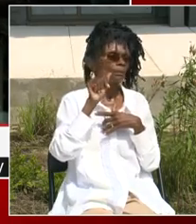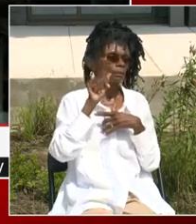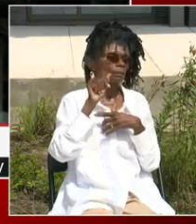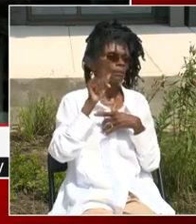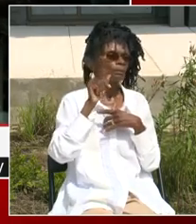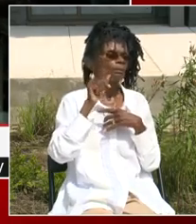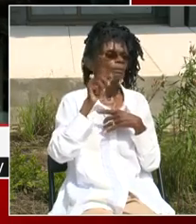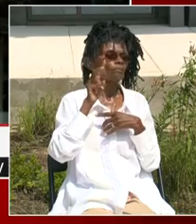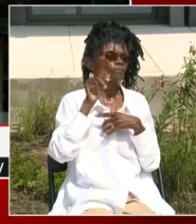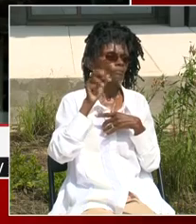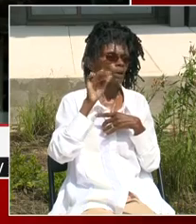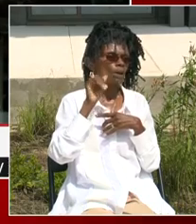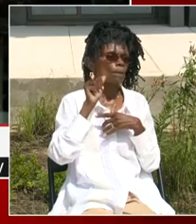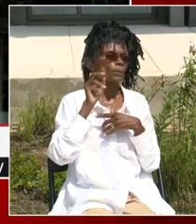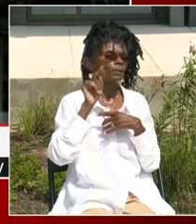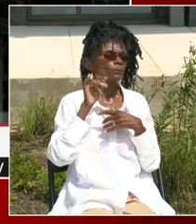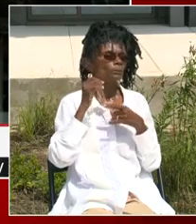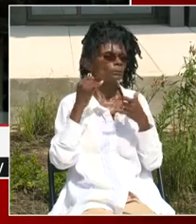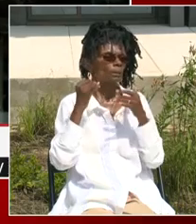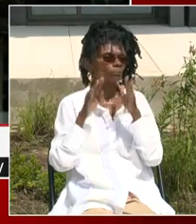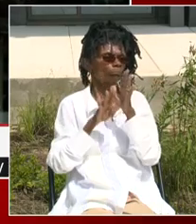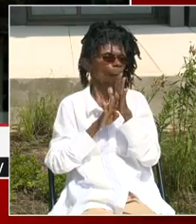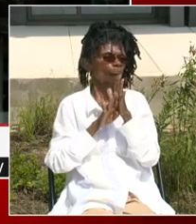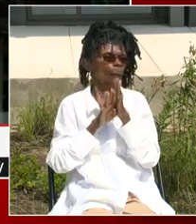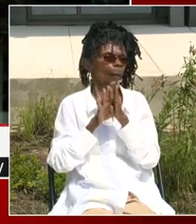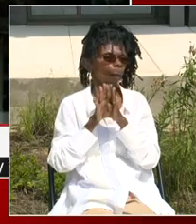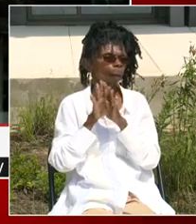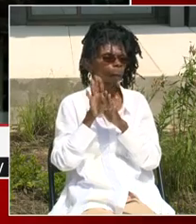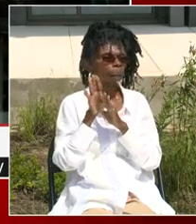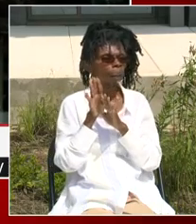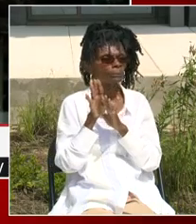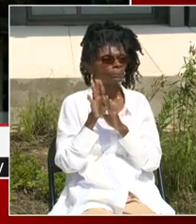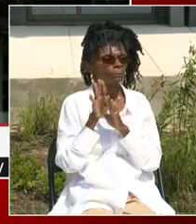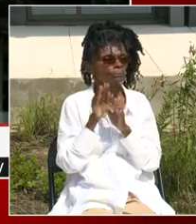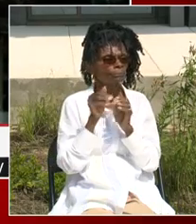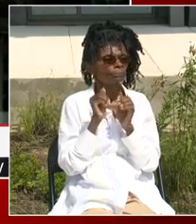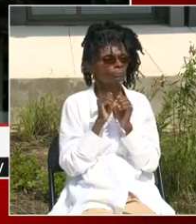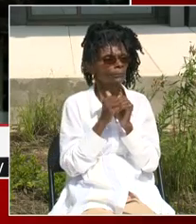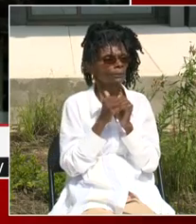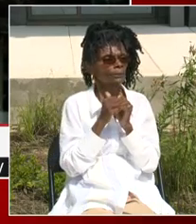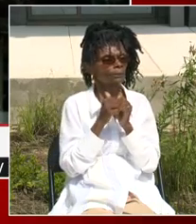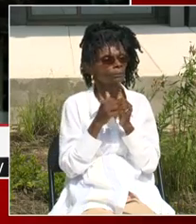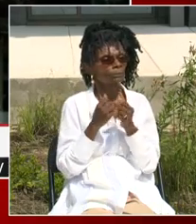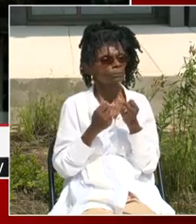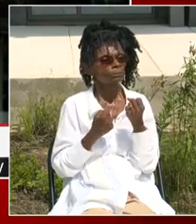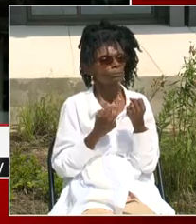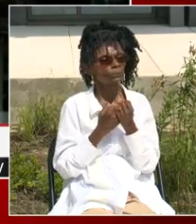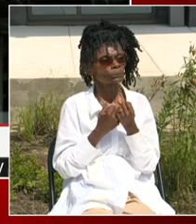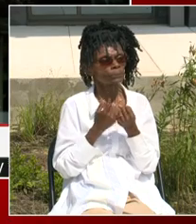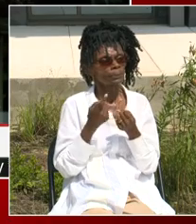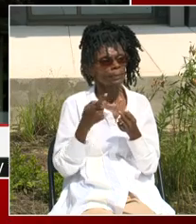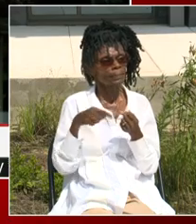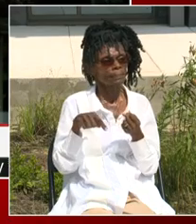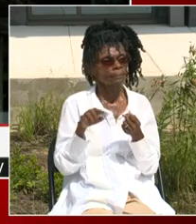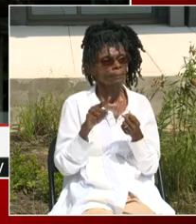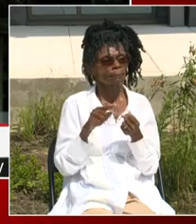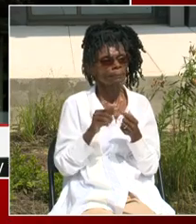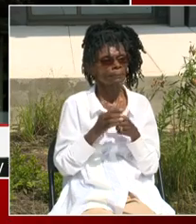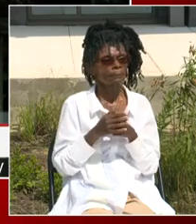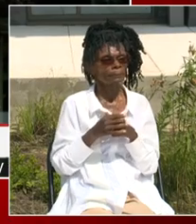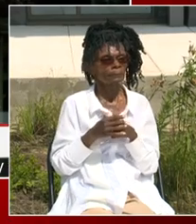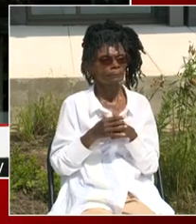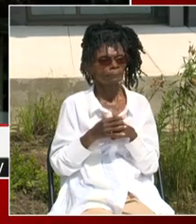process in place for parents to request virtual learning. The public schools have,